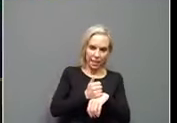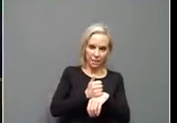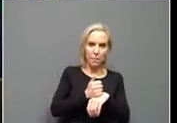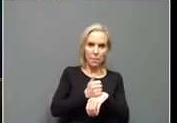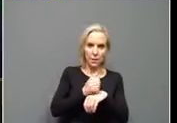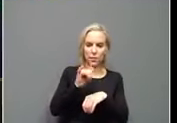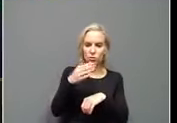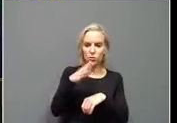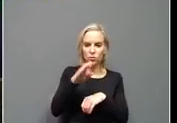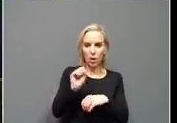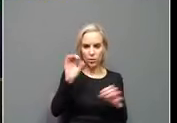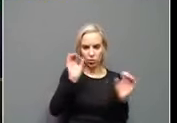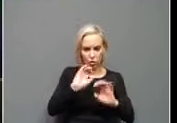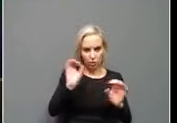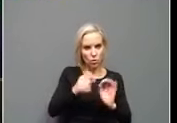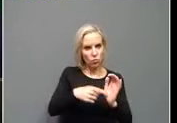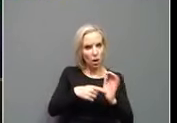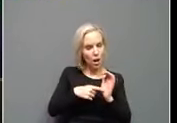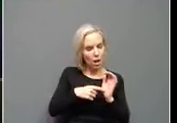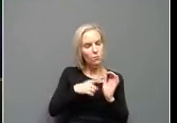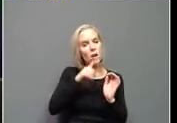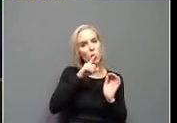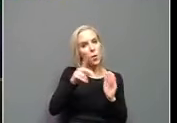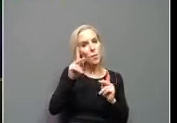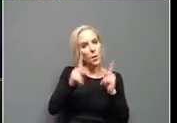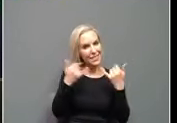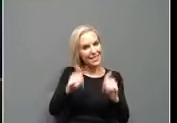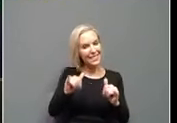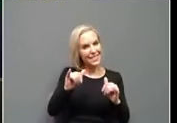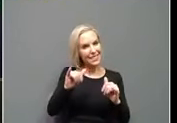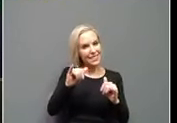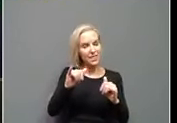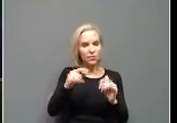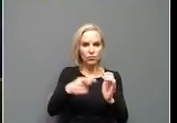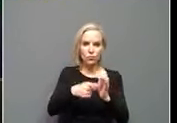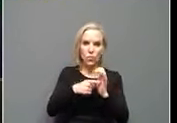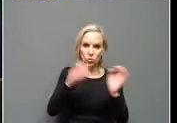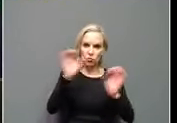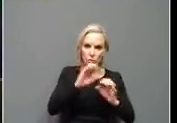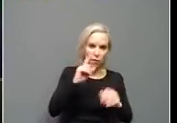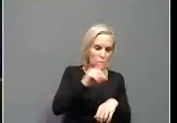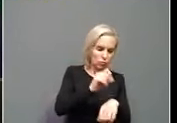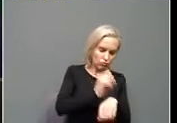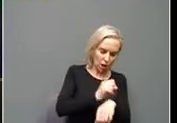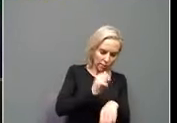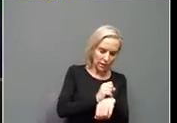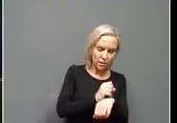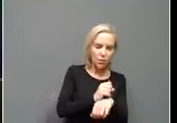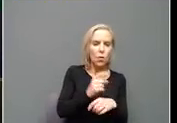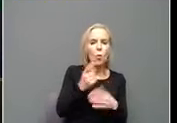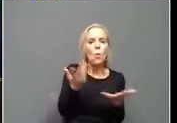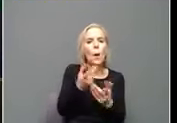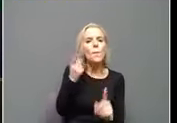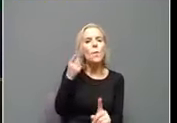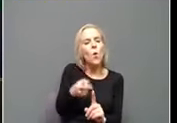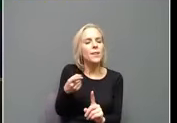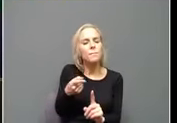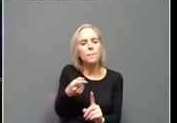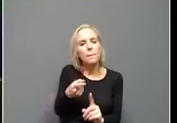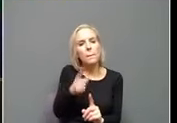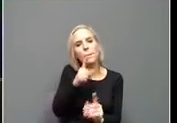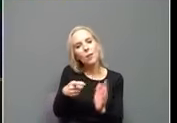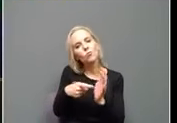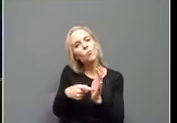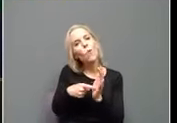search requirement, are people still expected to search for those jobs? And then at what point are they going to be required